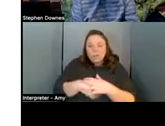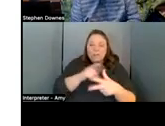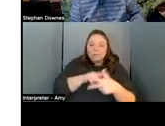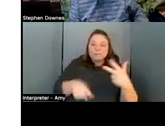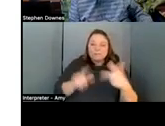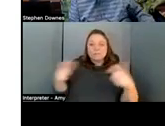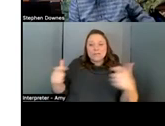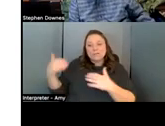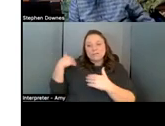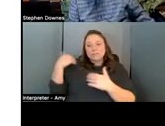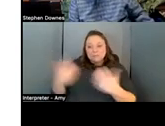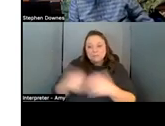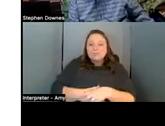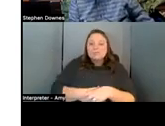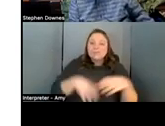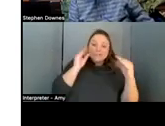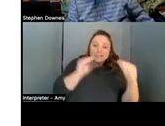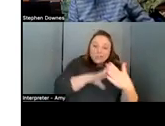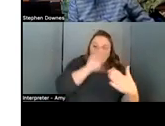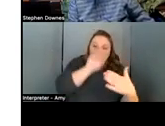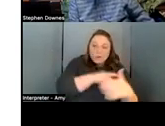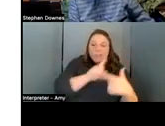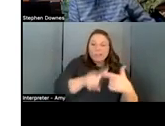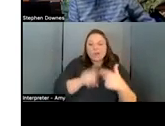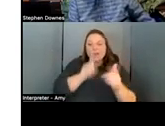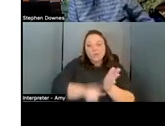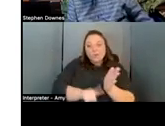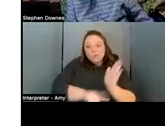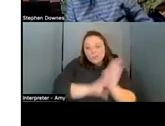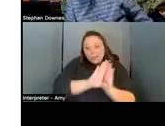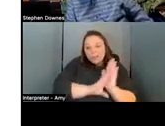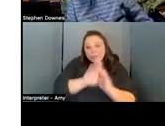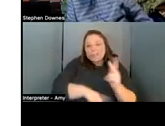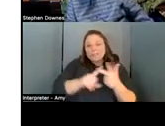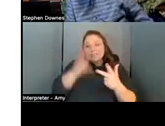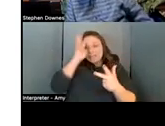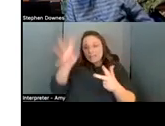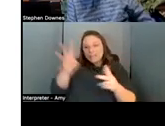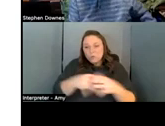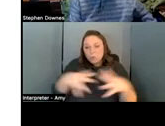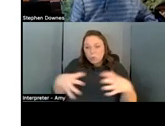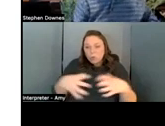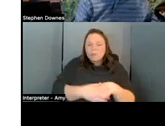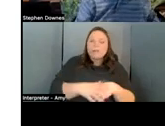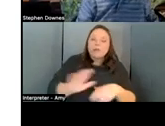teaching and learning research and development innovation and growth now in your institution